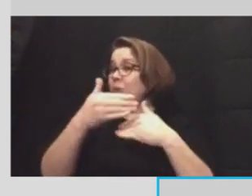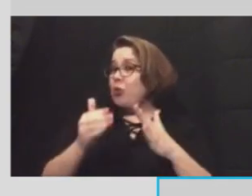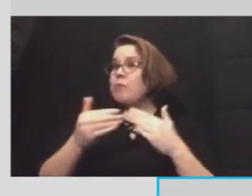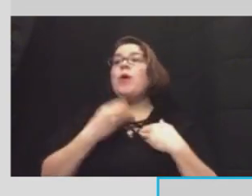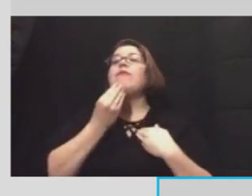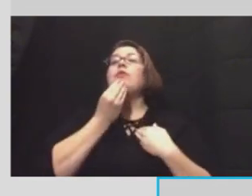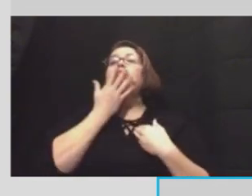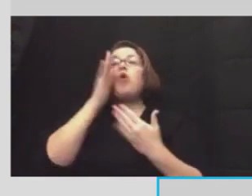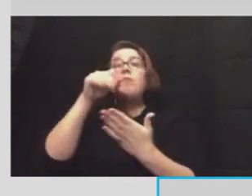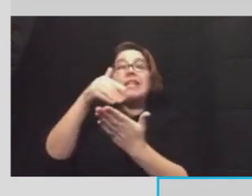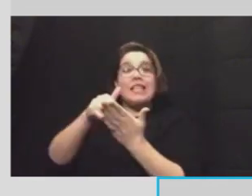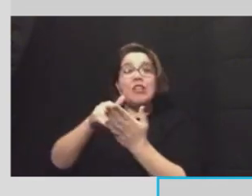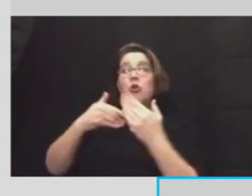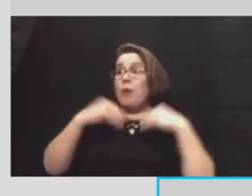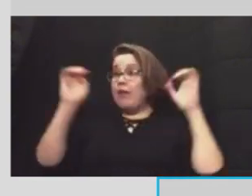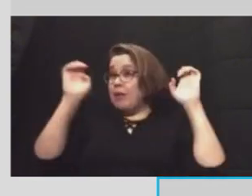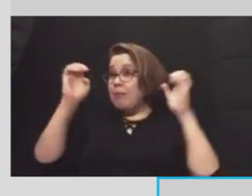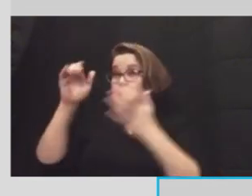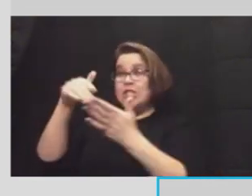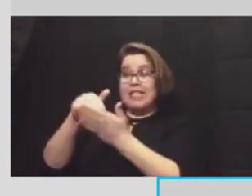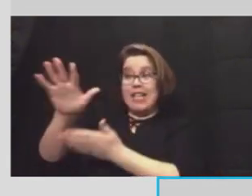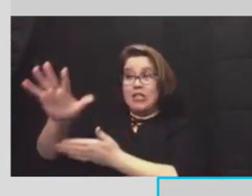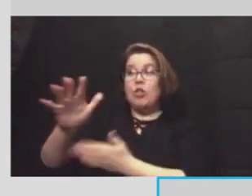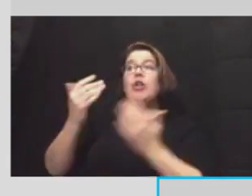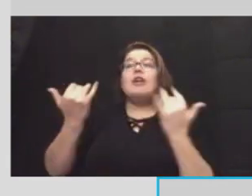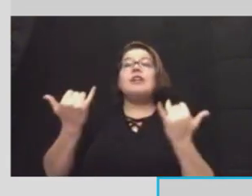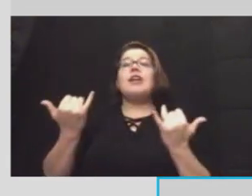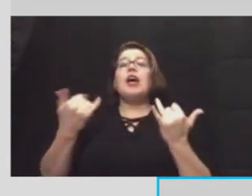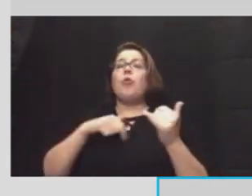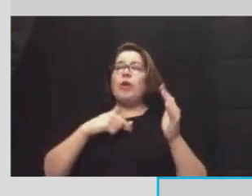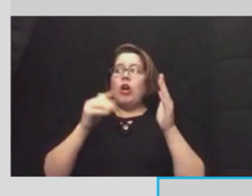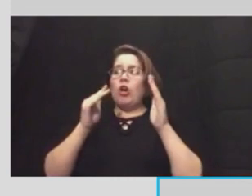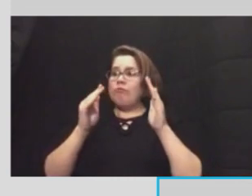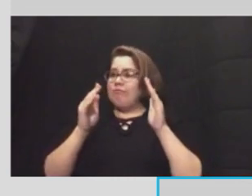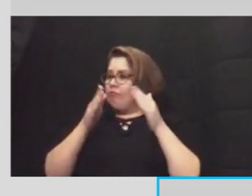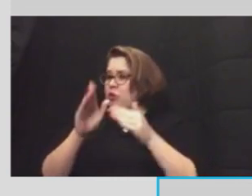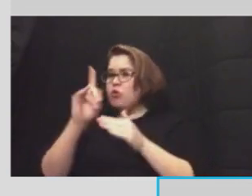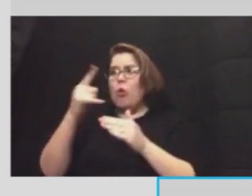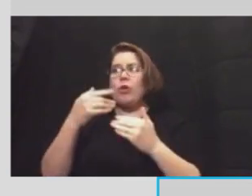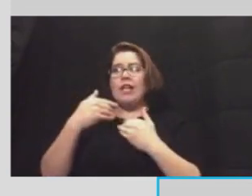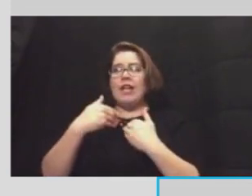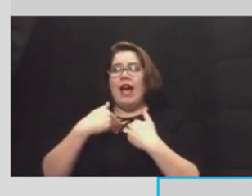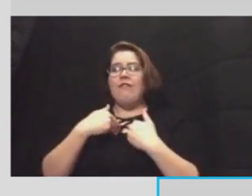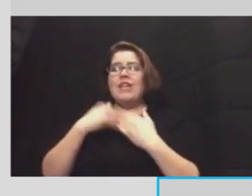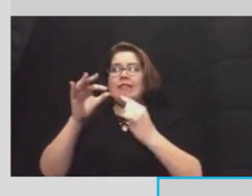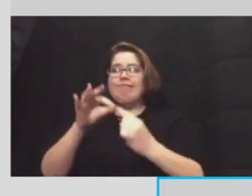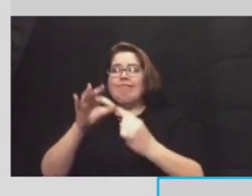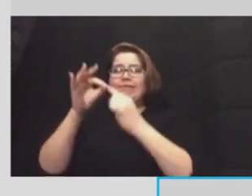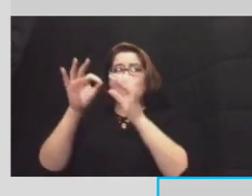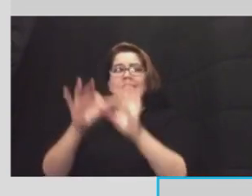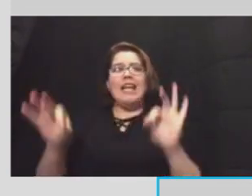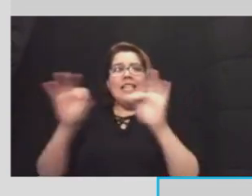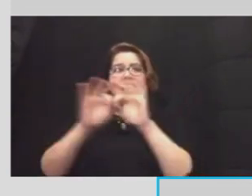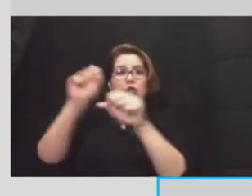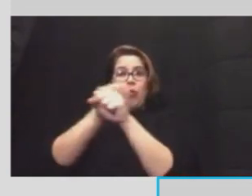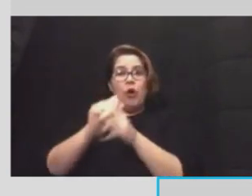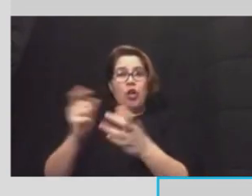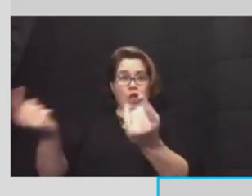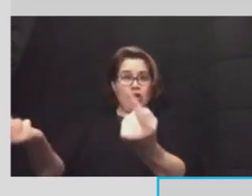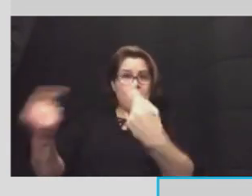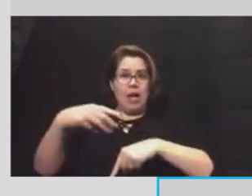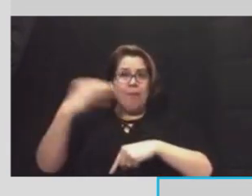center. We are now sticking to only having essentials workers come to the county.